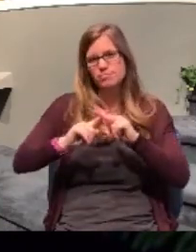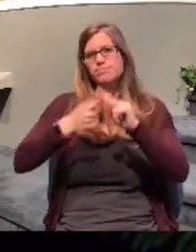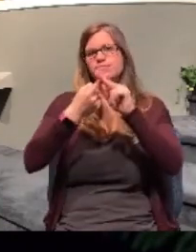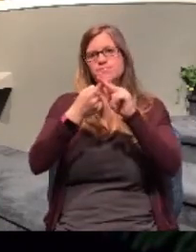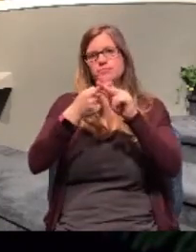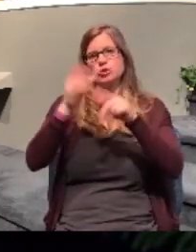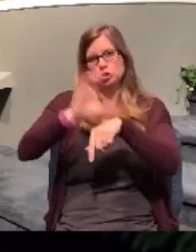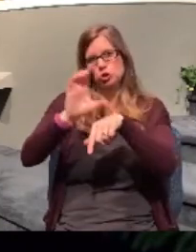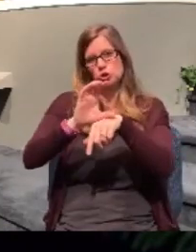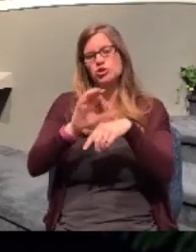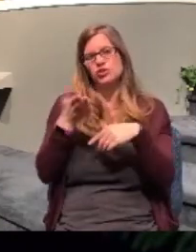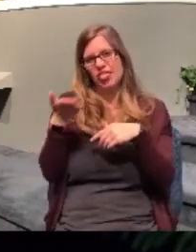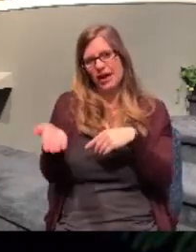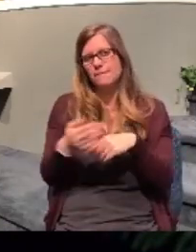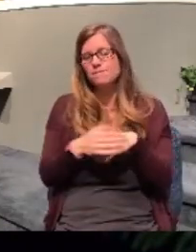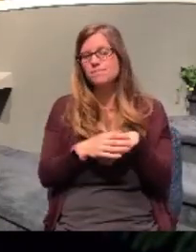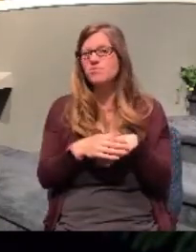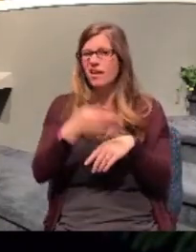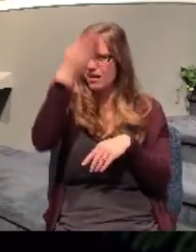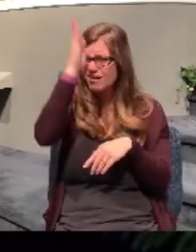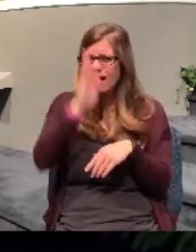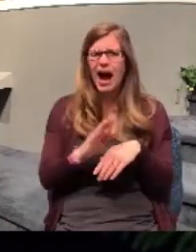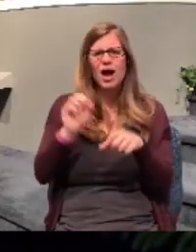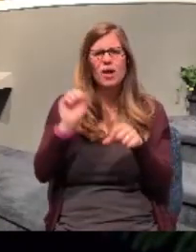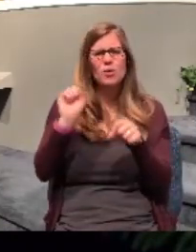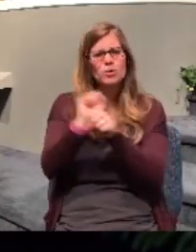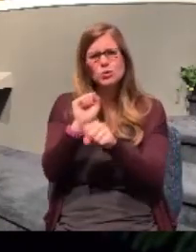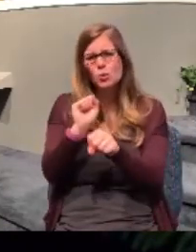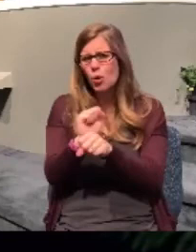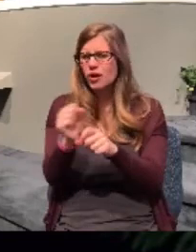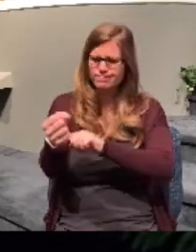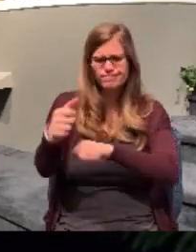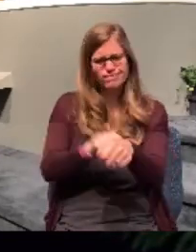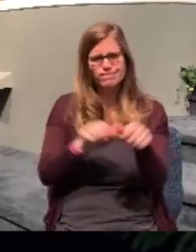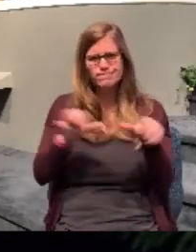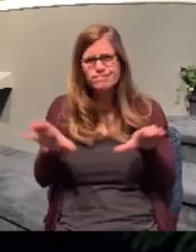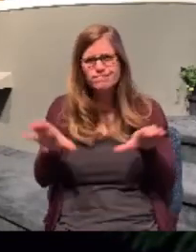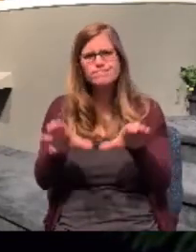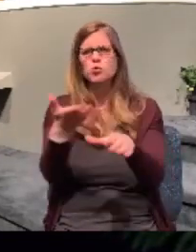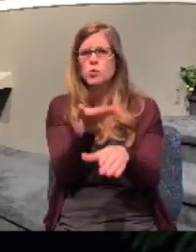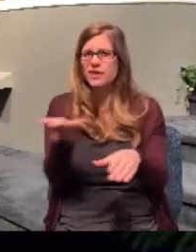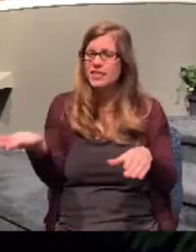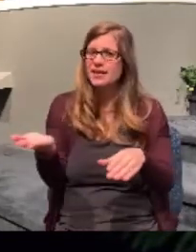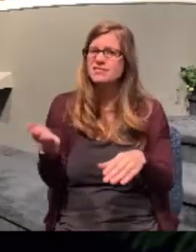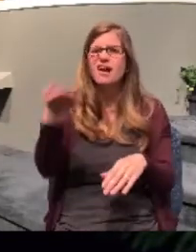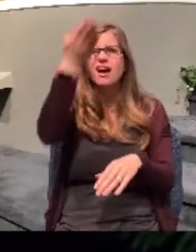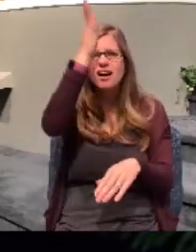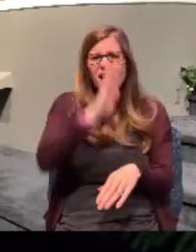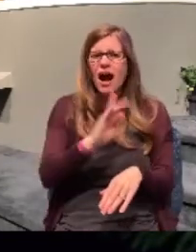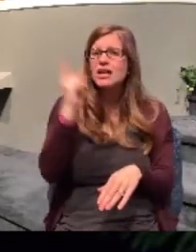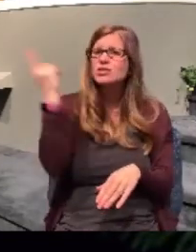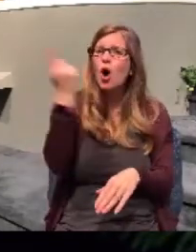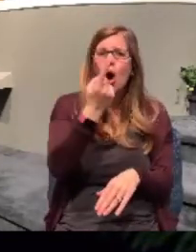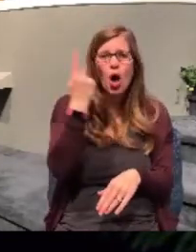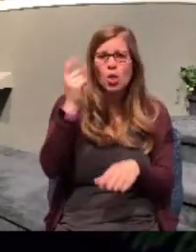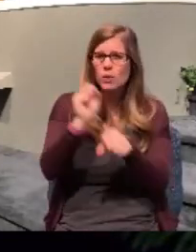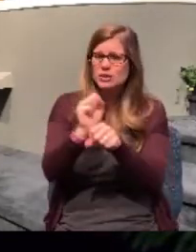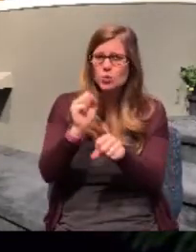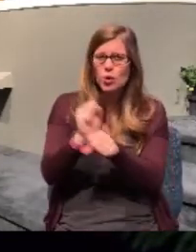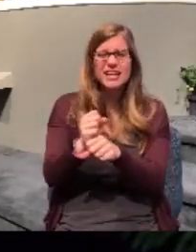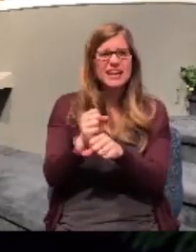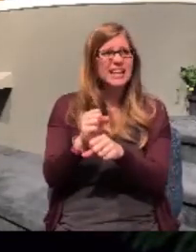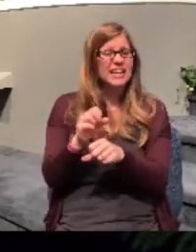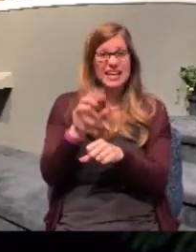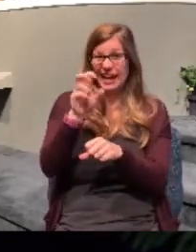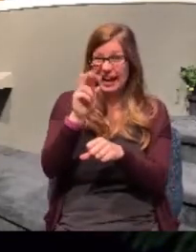God was at work. Folks, God is always at work. And we need to understand that even right now with what is going on